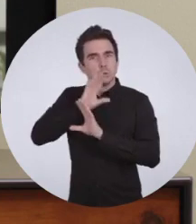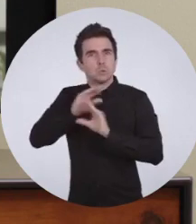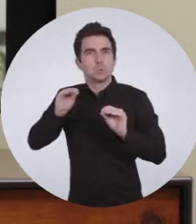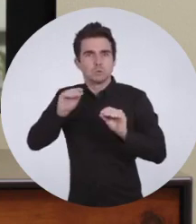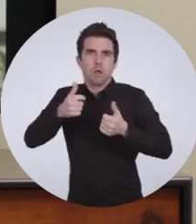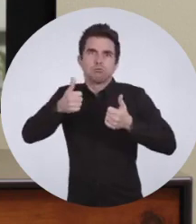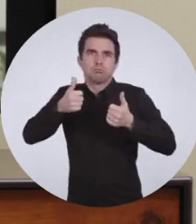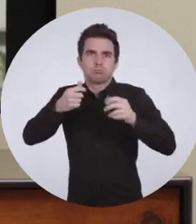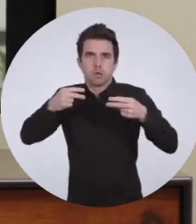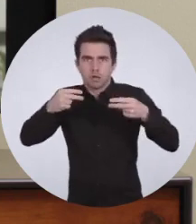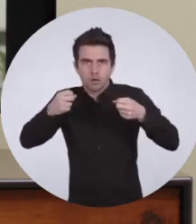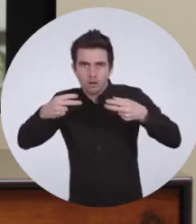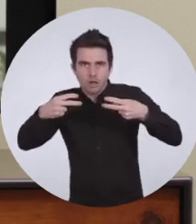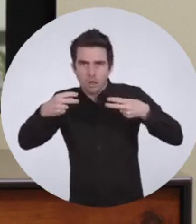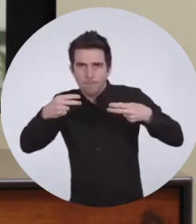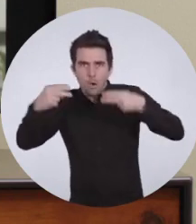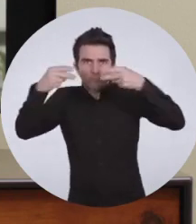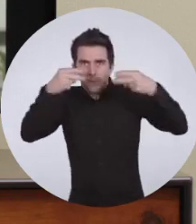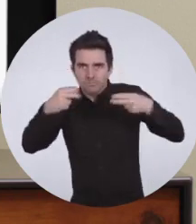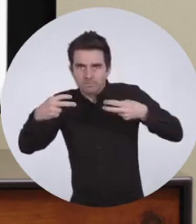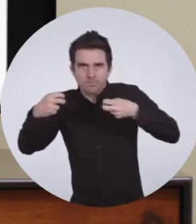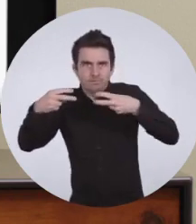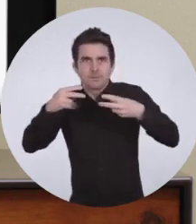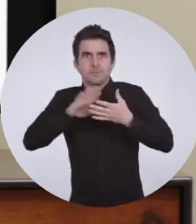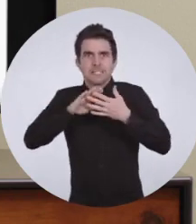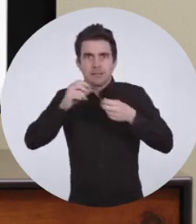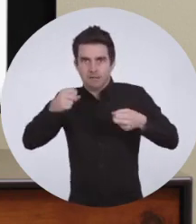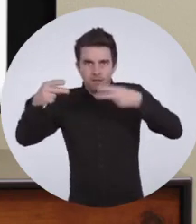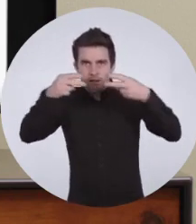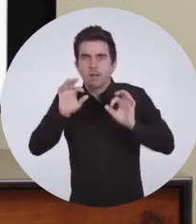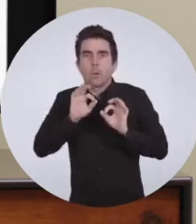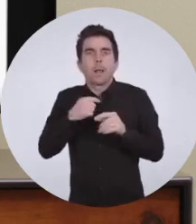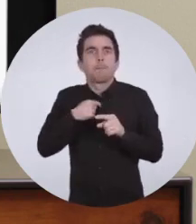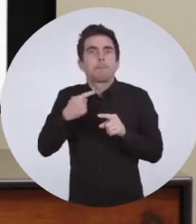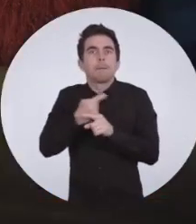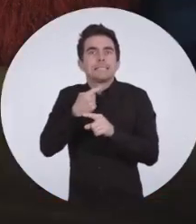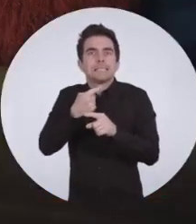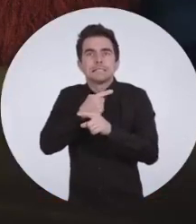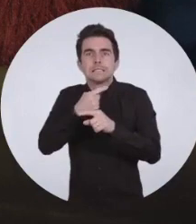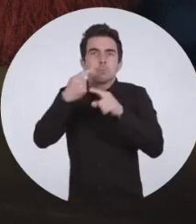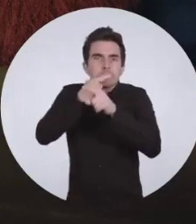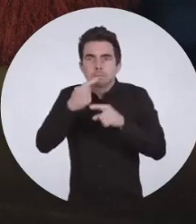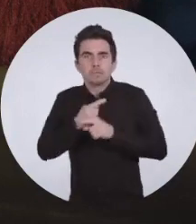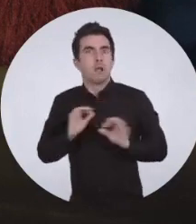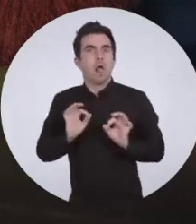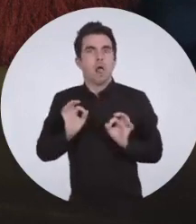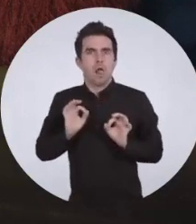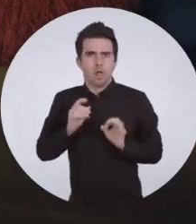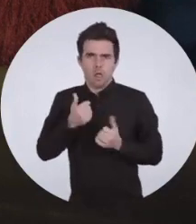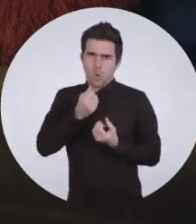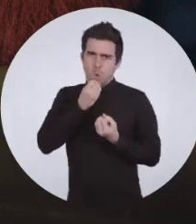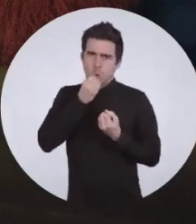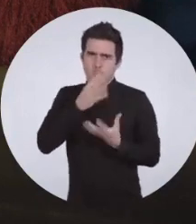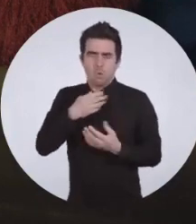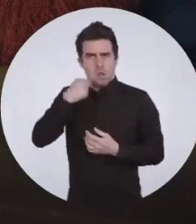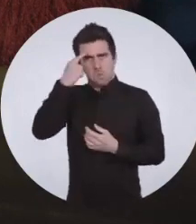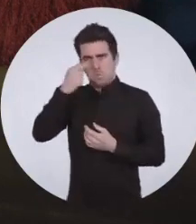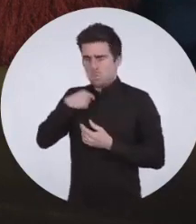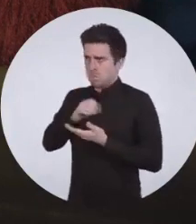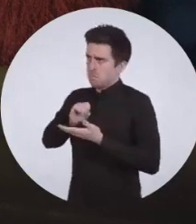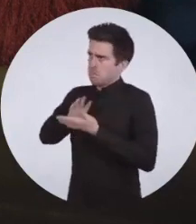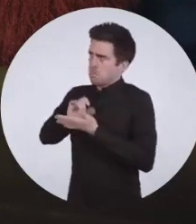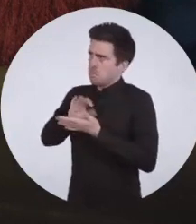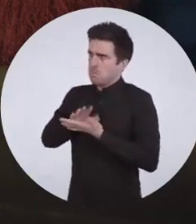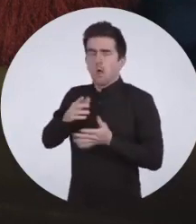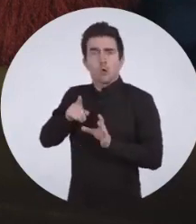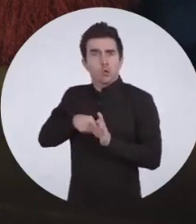Caption Position is great because it moves captions out of the way so you don't miss any subtitles and text on screen. This works really well